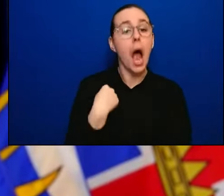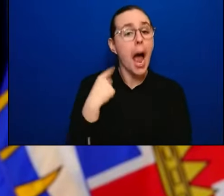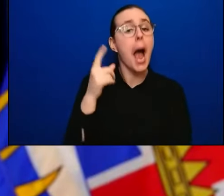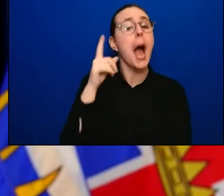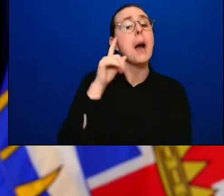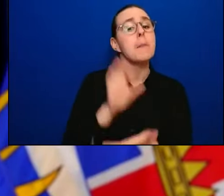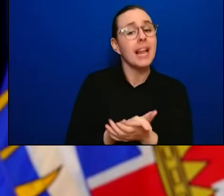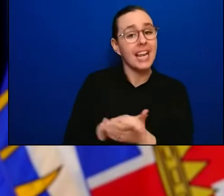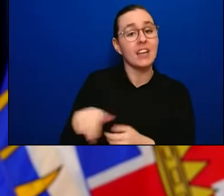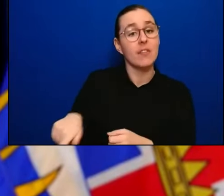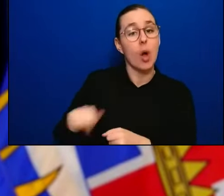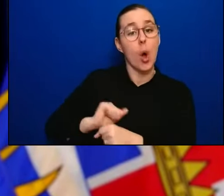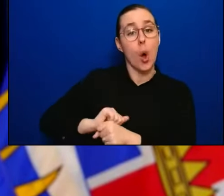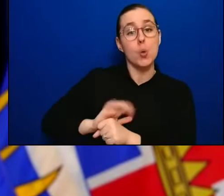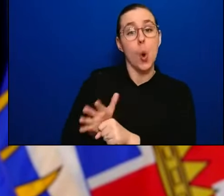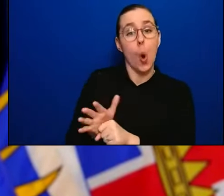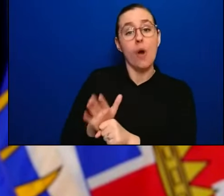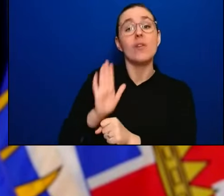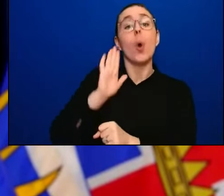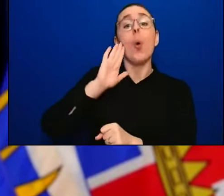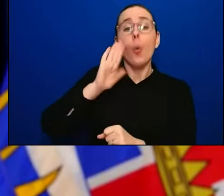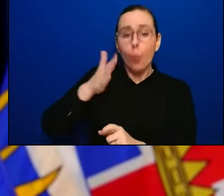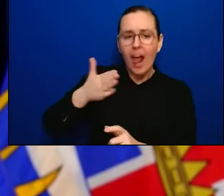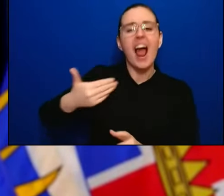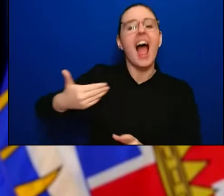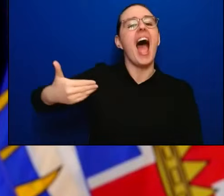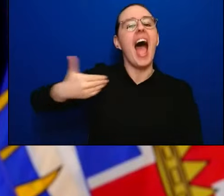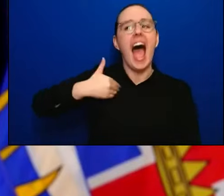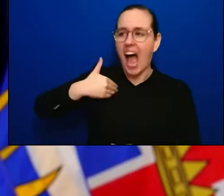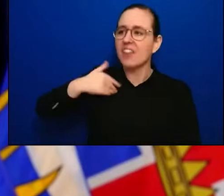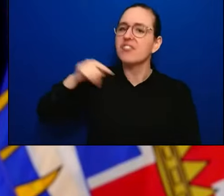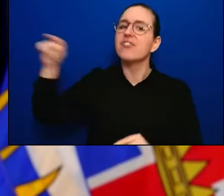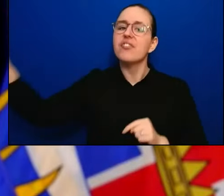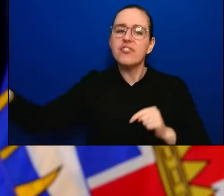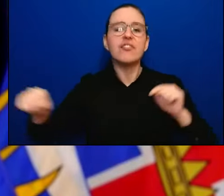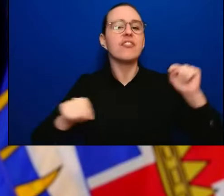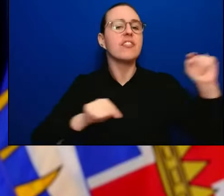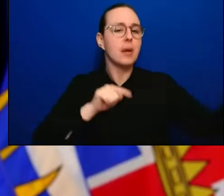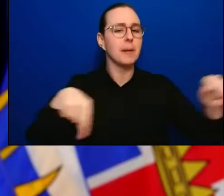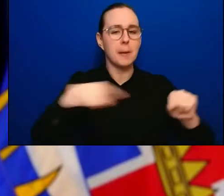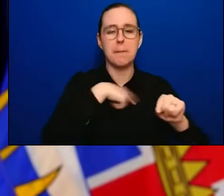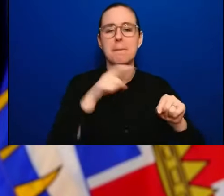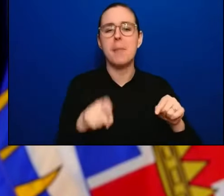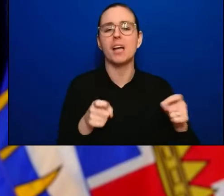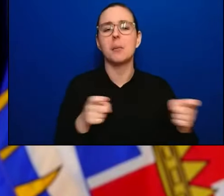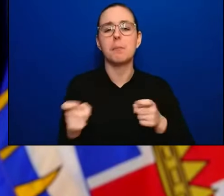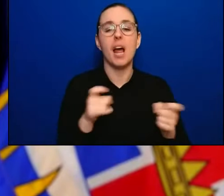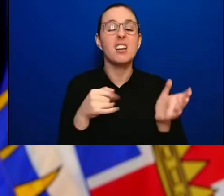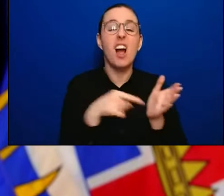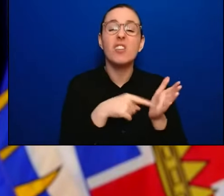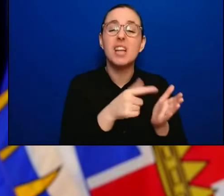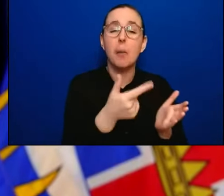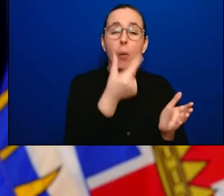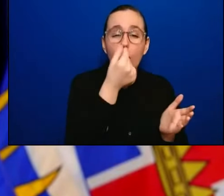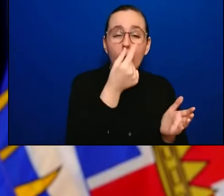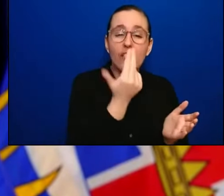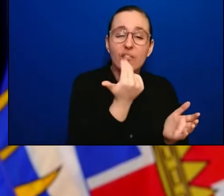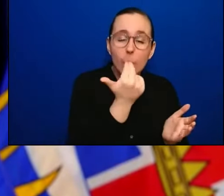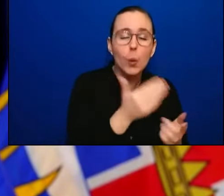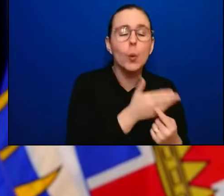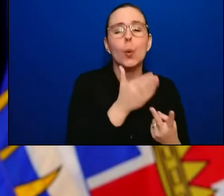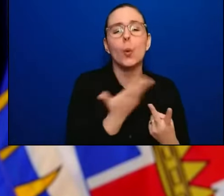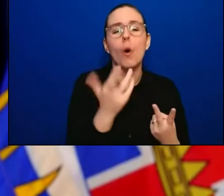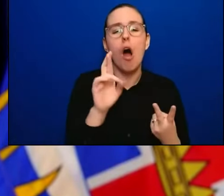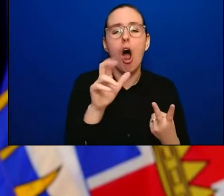we're going to have to manage along with influenza, along with RSV, along with parainfluenza on a periodic basis